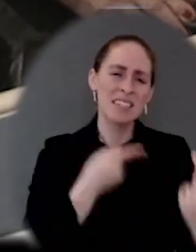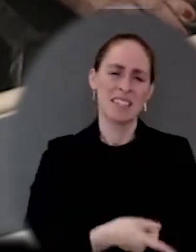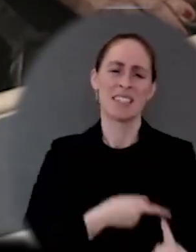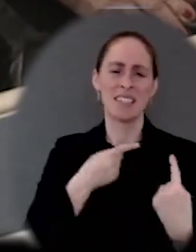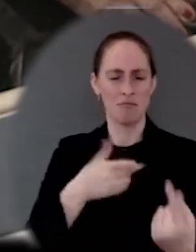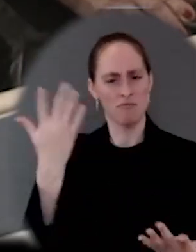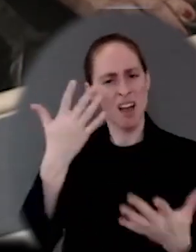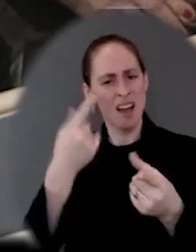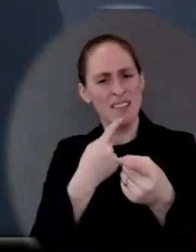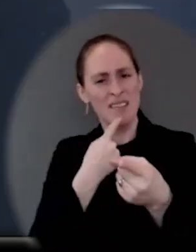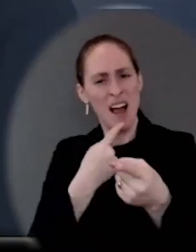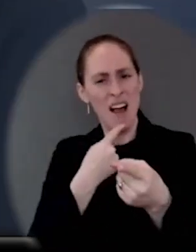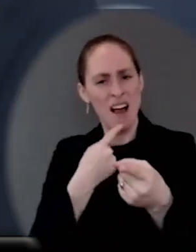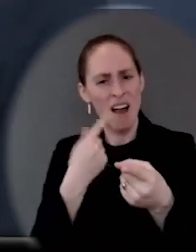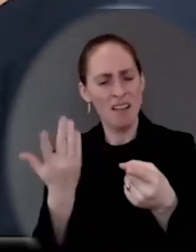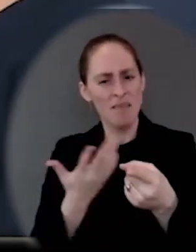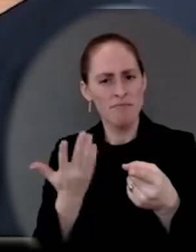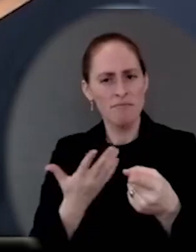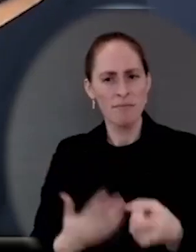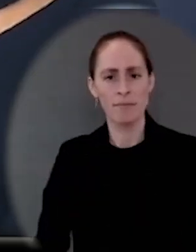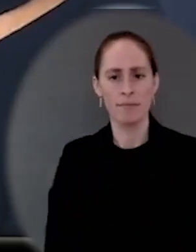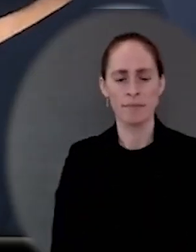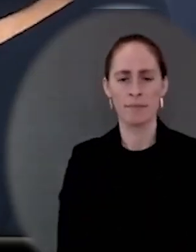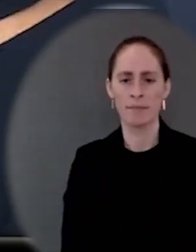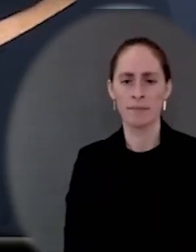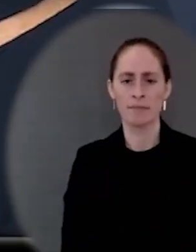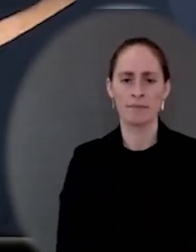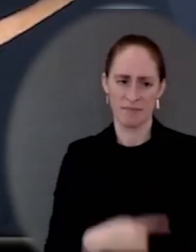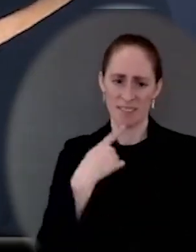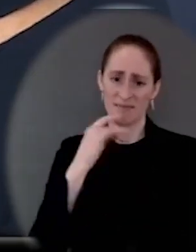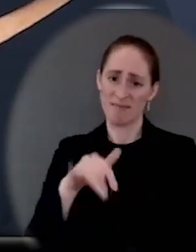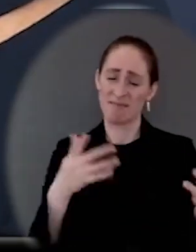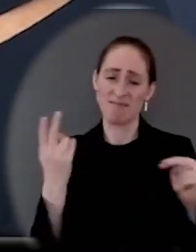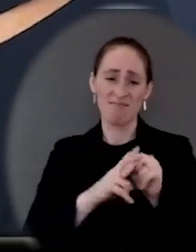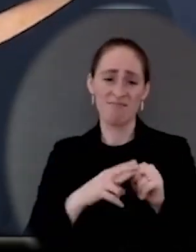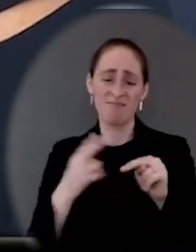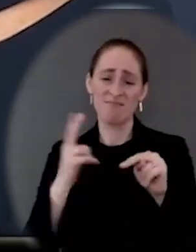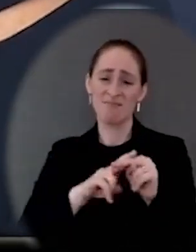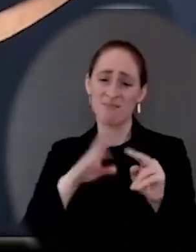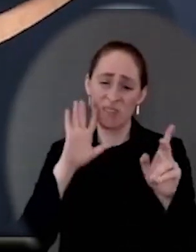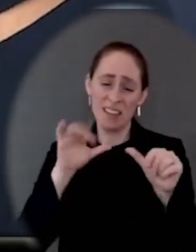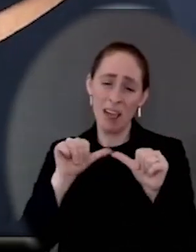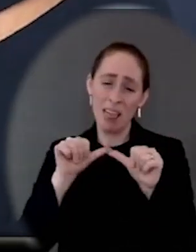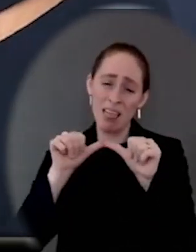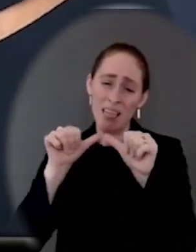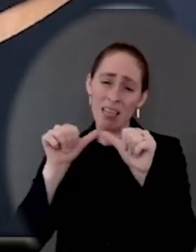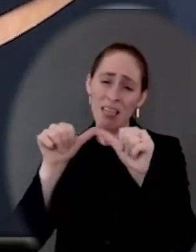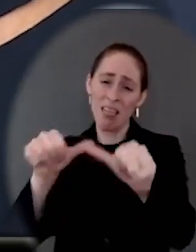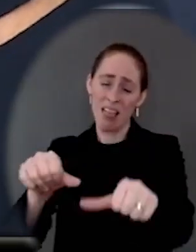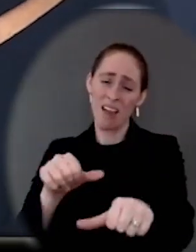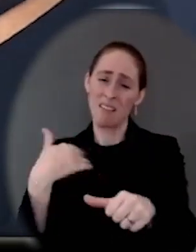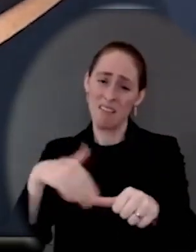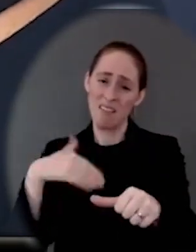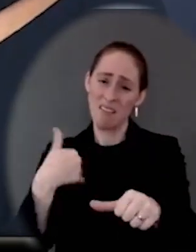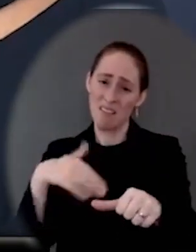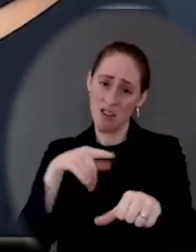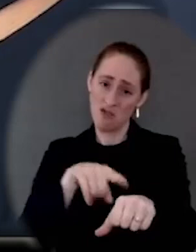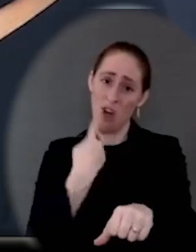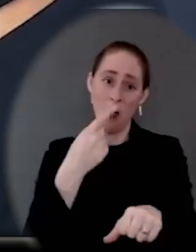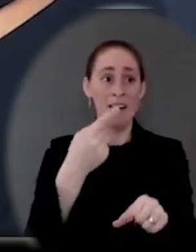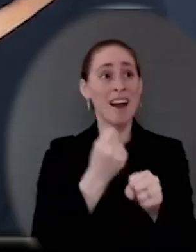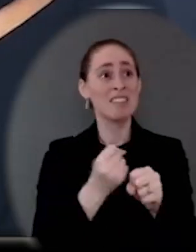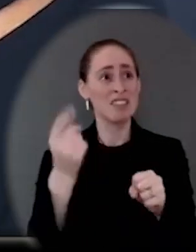and they feel panicked? I would say that we take the rise in prices and that impacts individual families, small businesses,